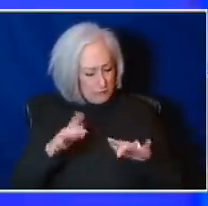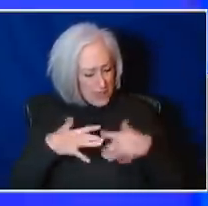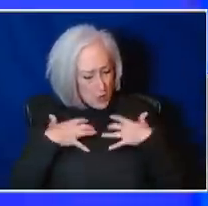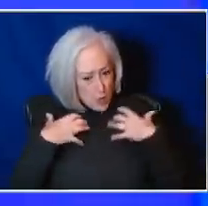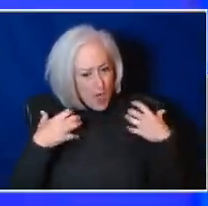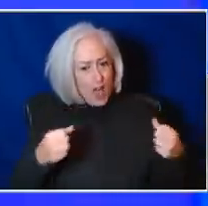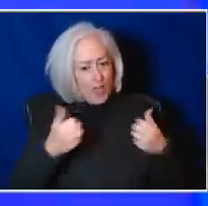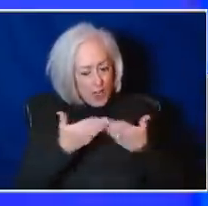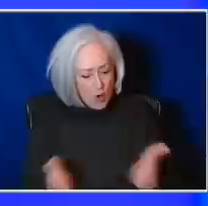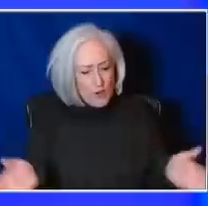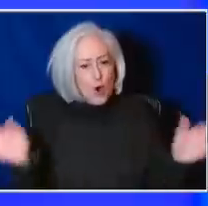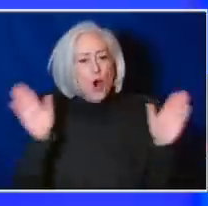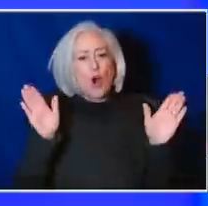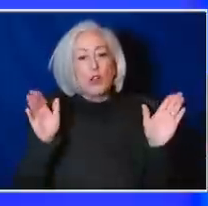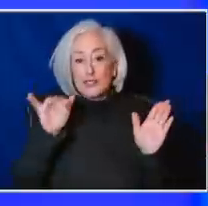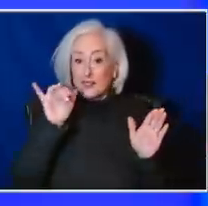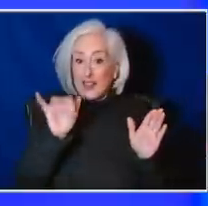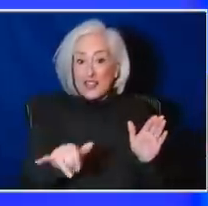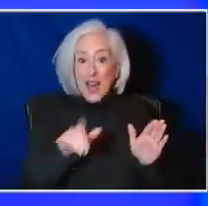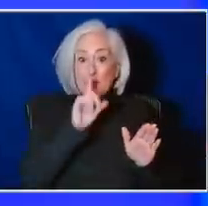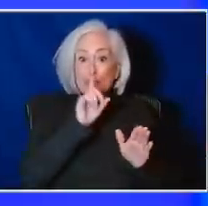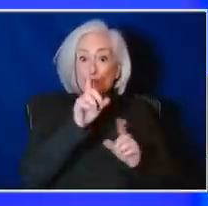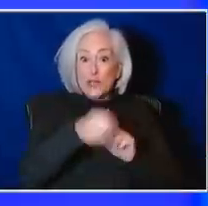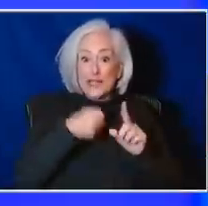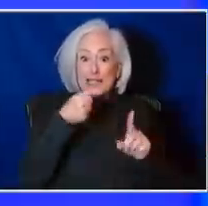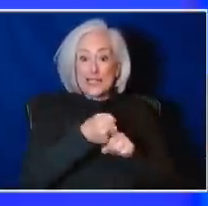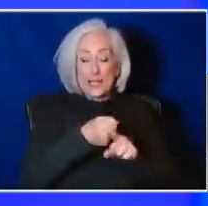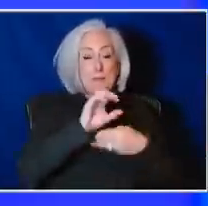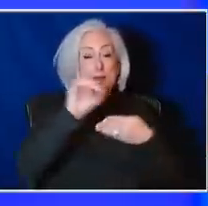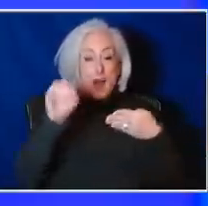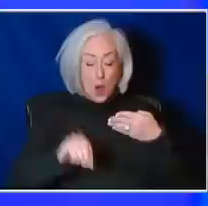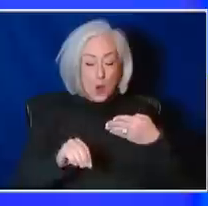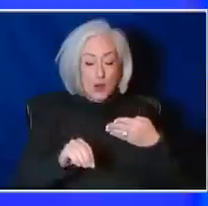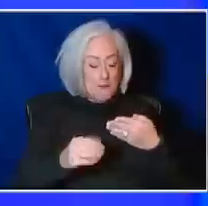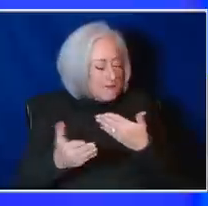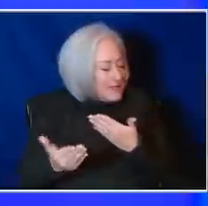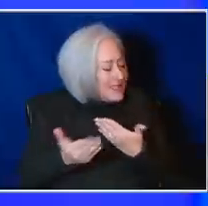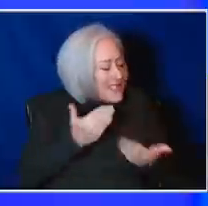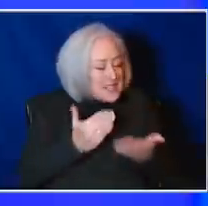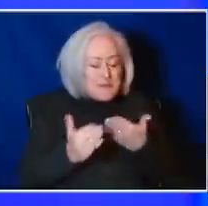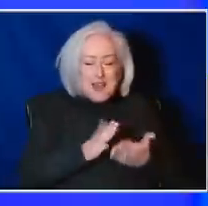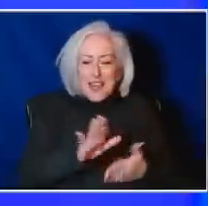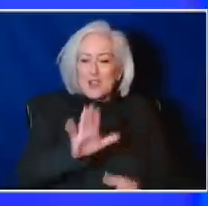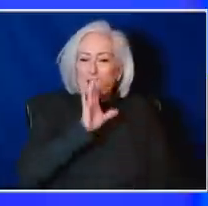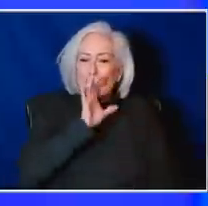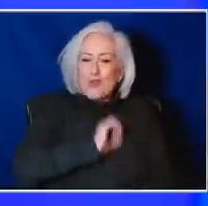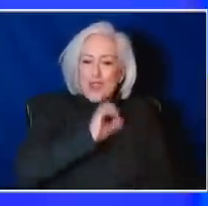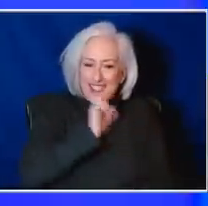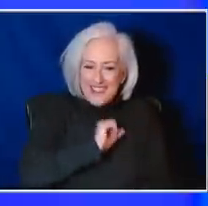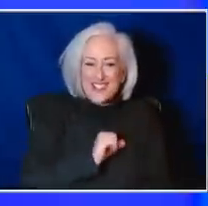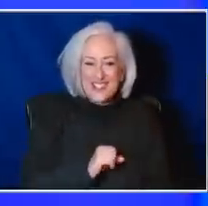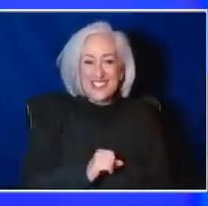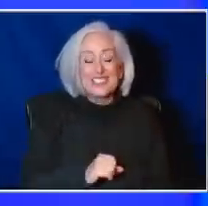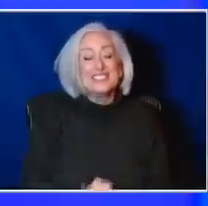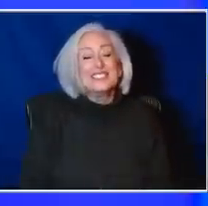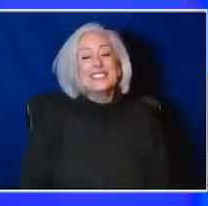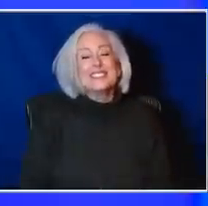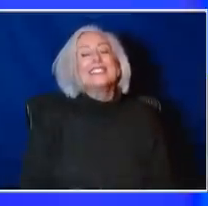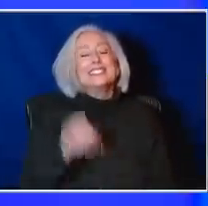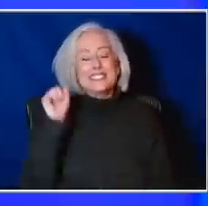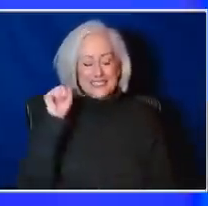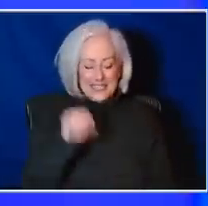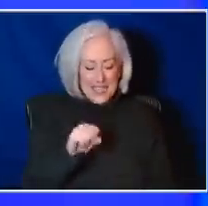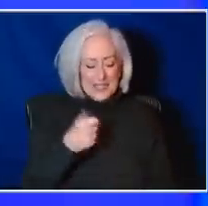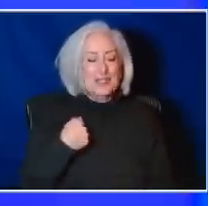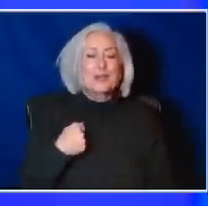And those things are really going to impact your outcomes, regardless of your age. That said, yes, we are definitely